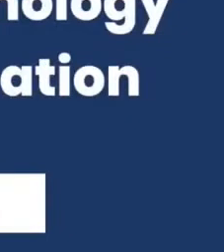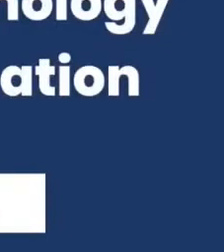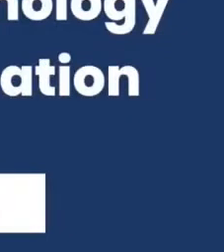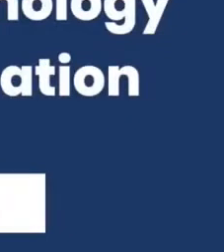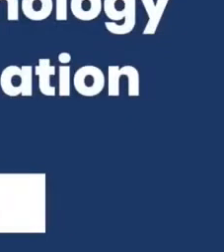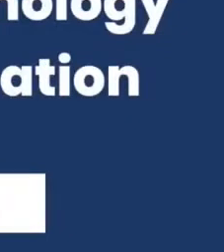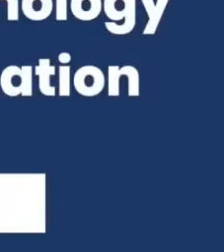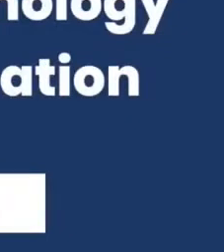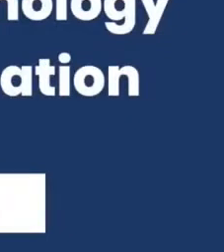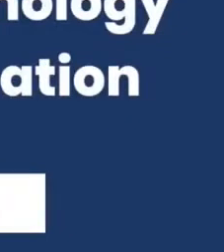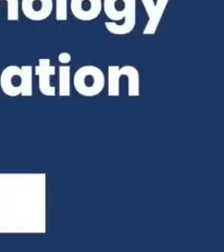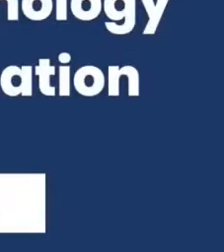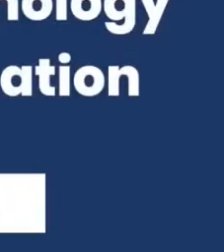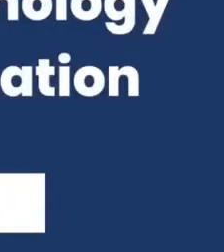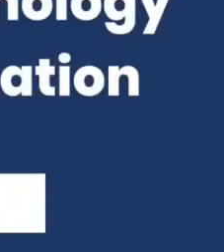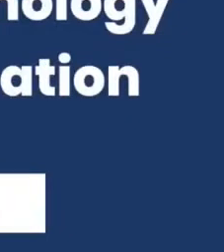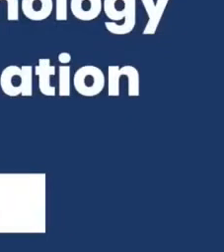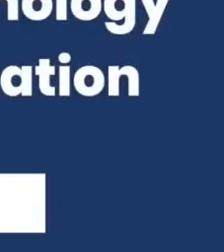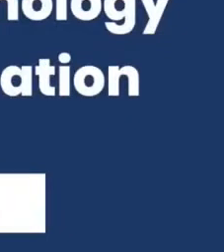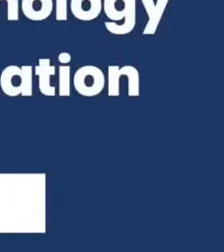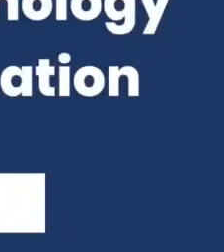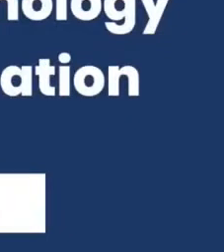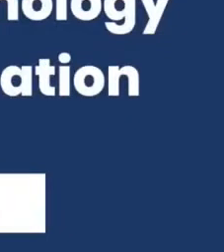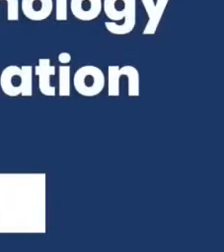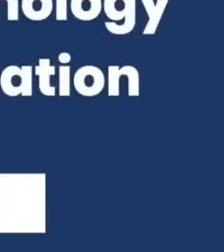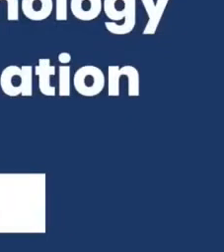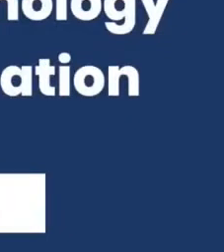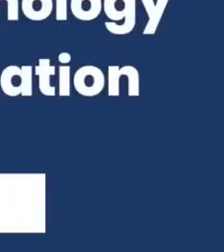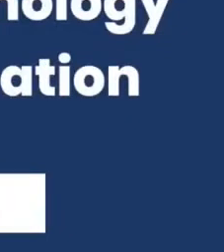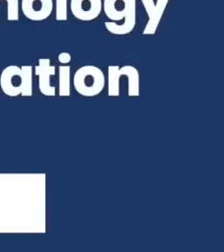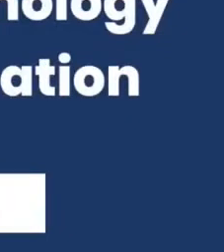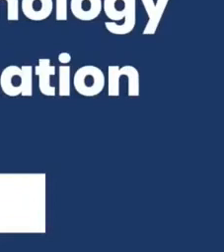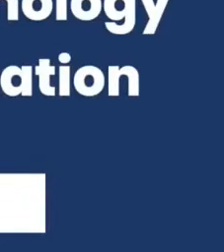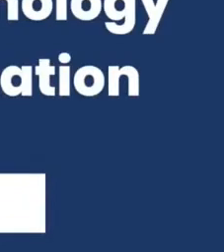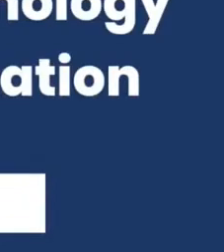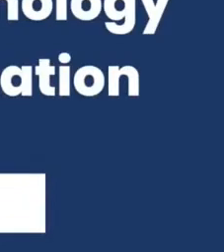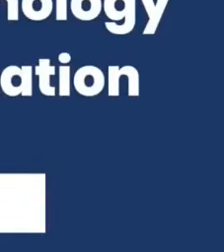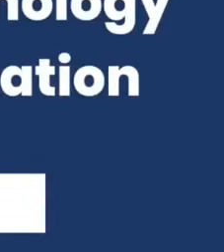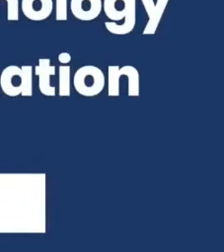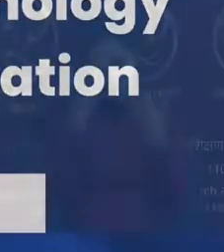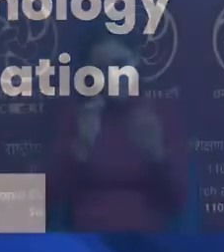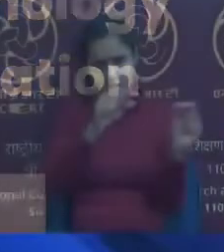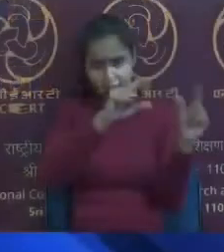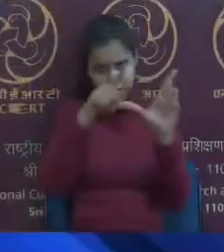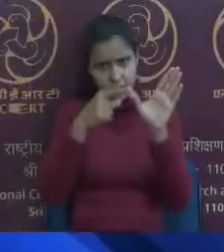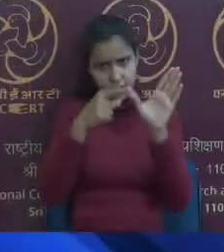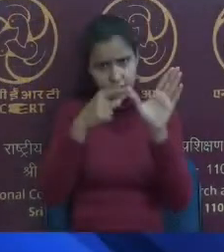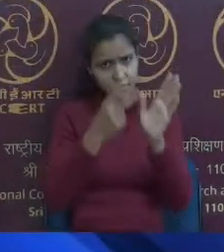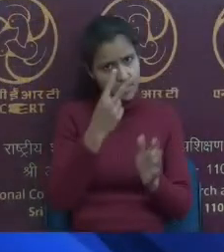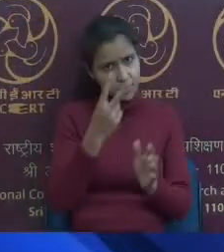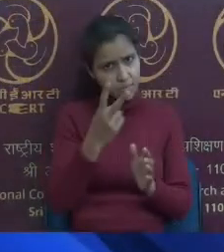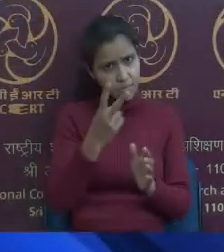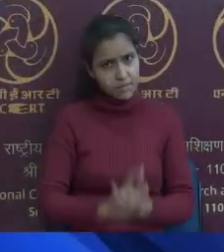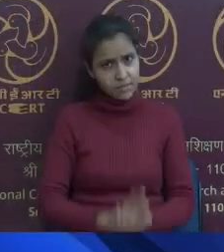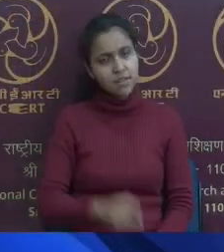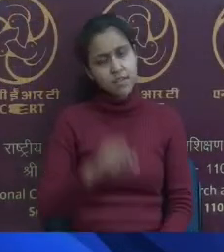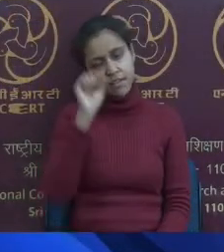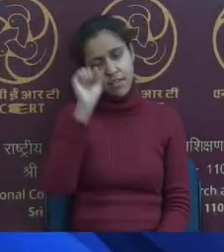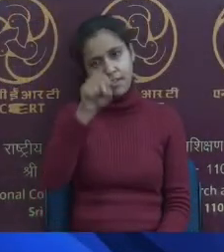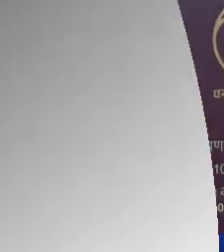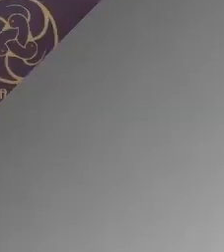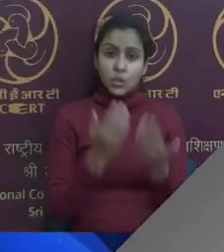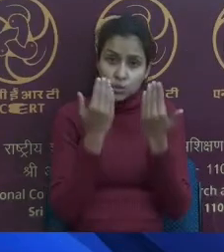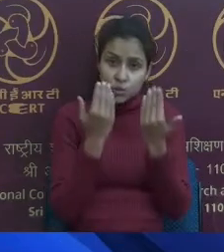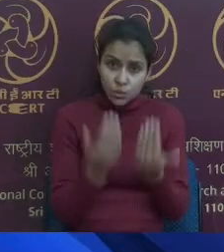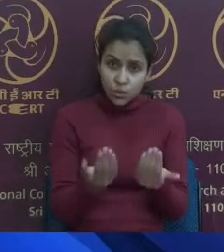Yeah, thank you so much for this opportunity. I hope so, the screen is visible. Yeah. Me being